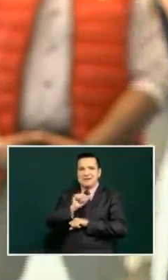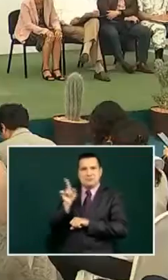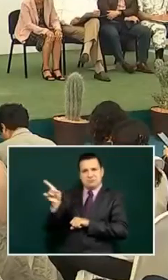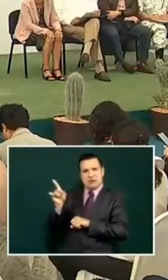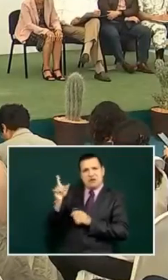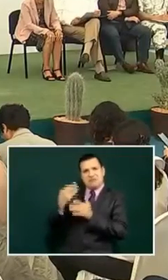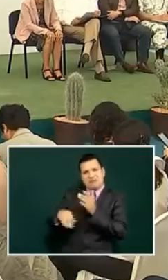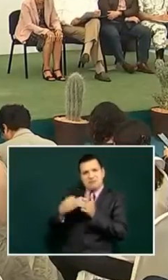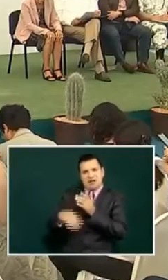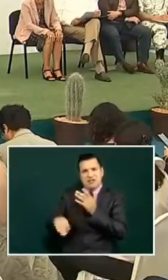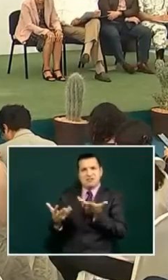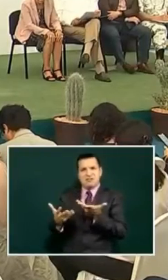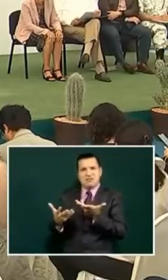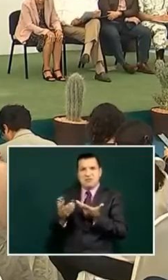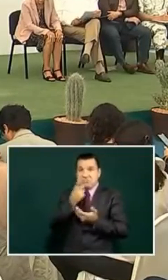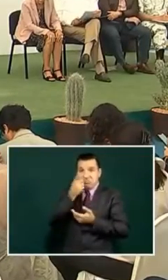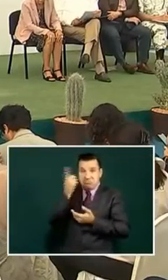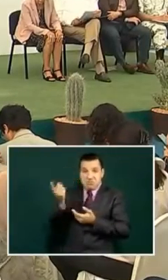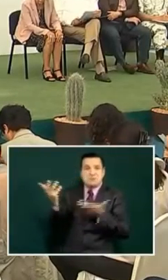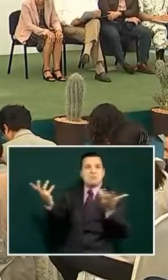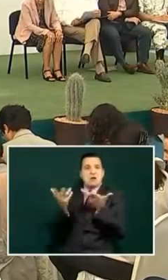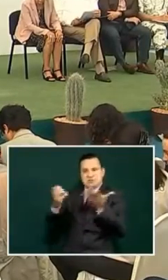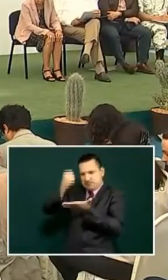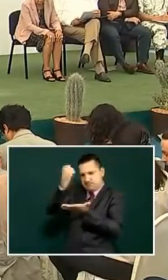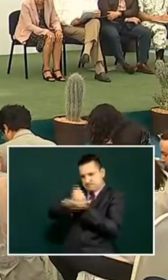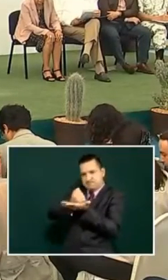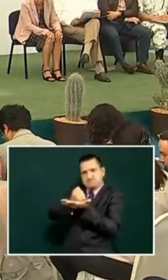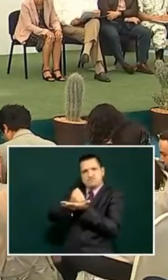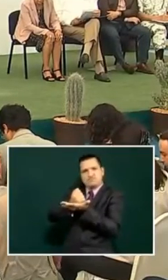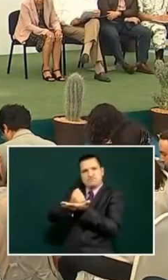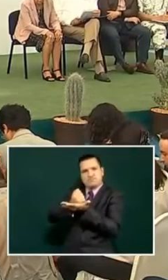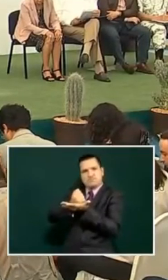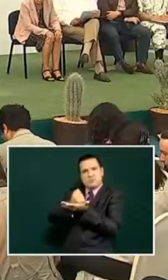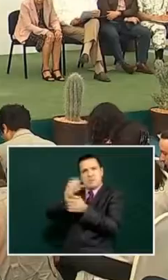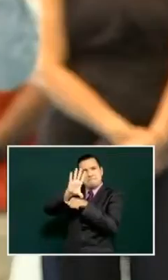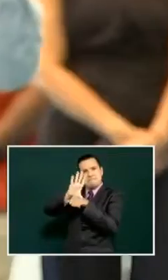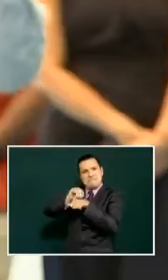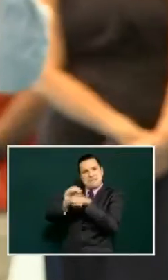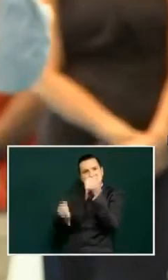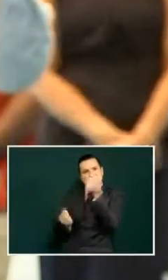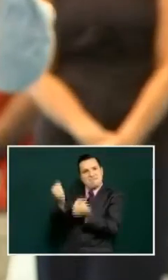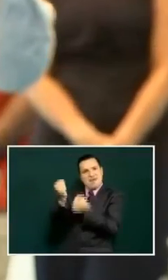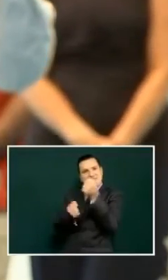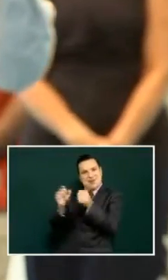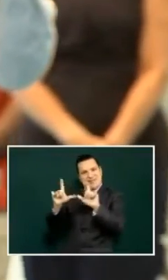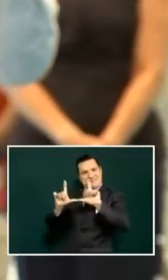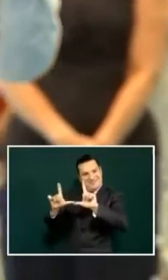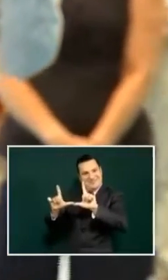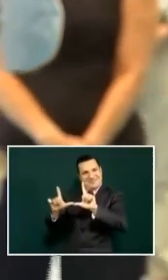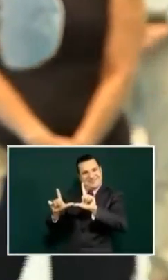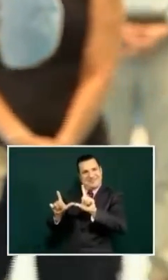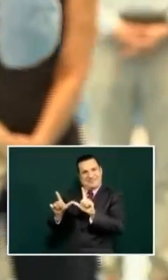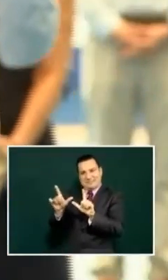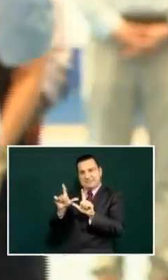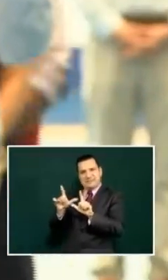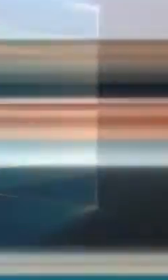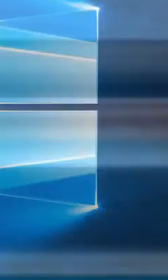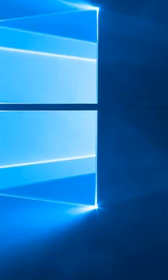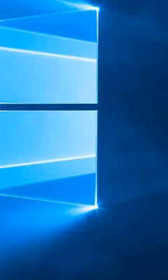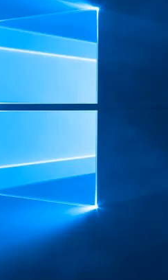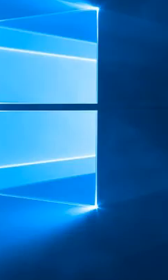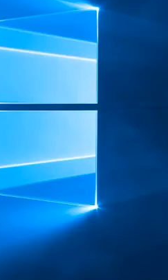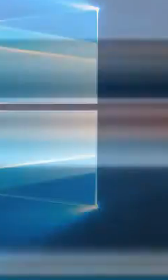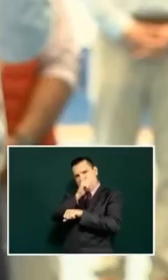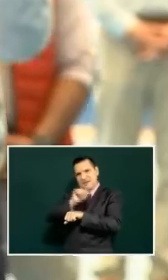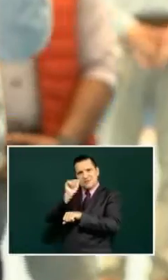they're going to give licenses for conduction and the Mexicans